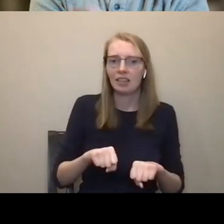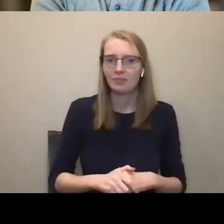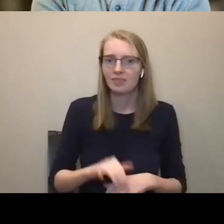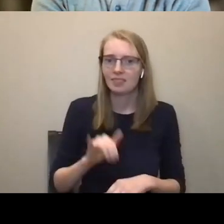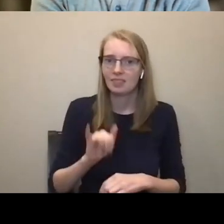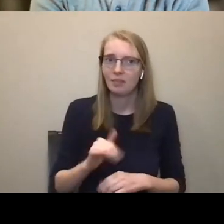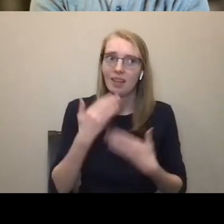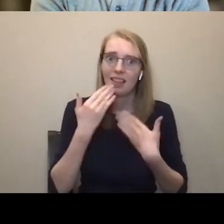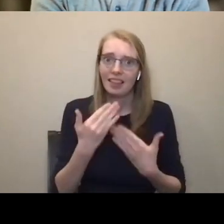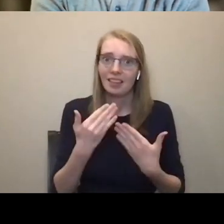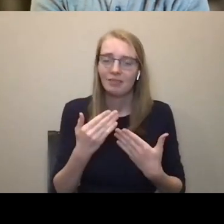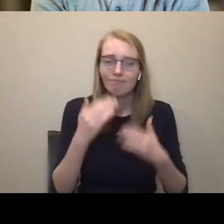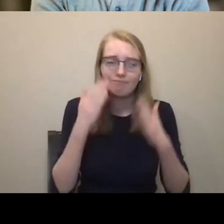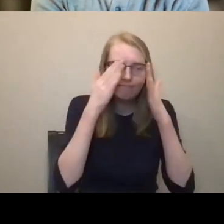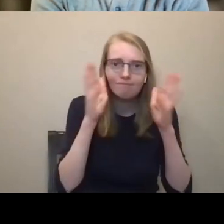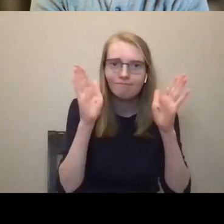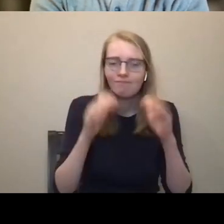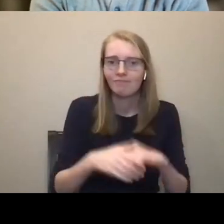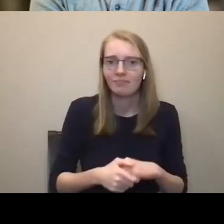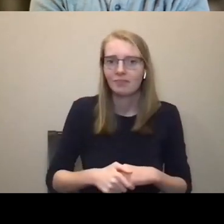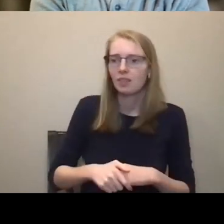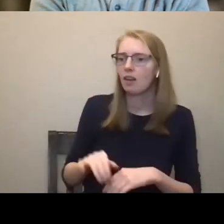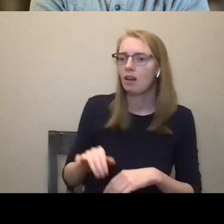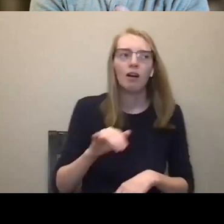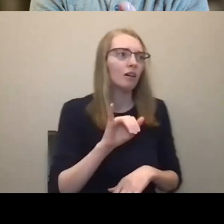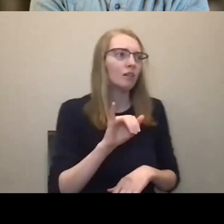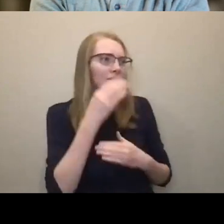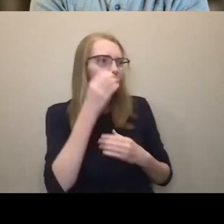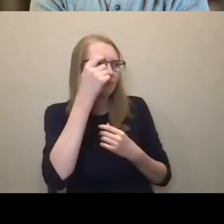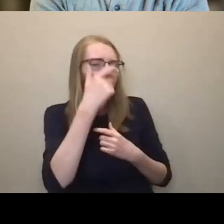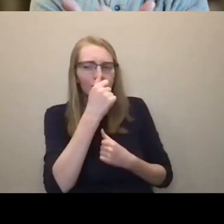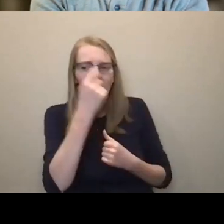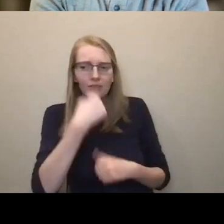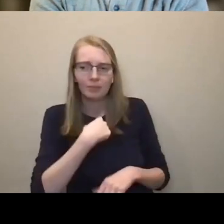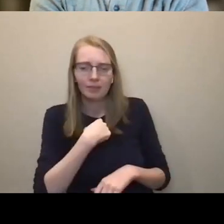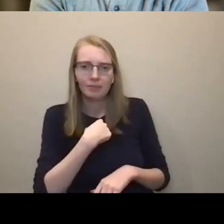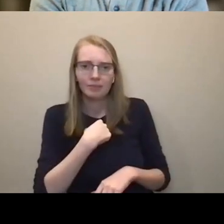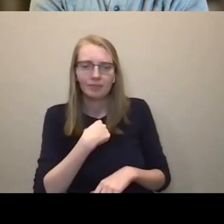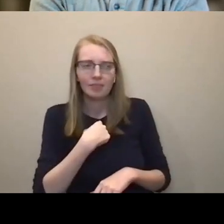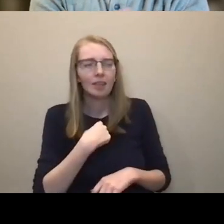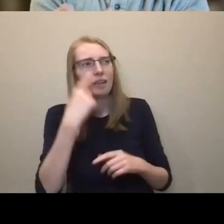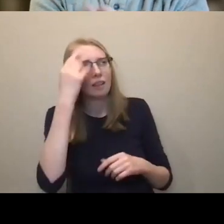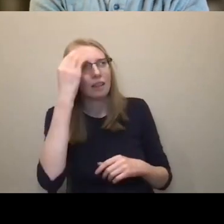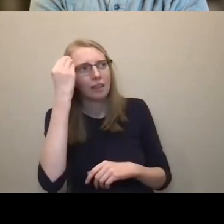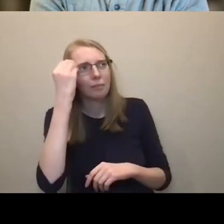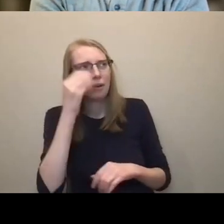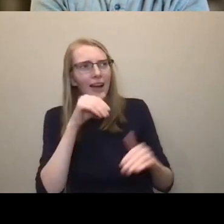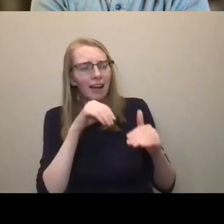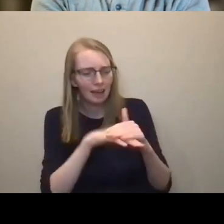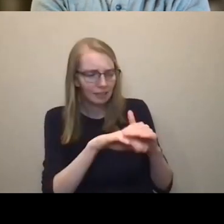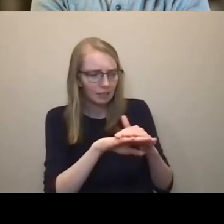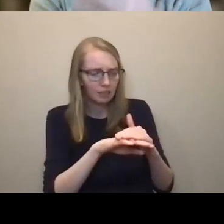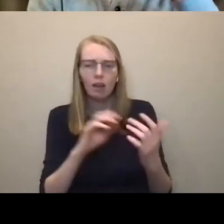gift. Well, it's also interesting to me, uh, to think of access and accommodation, uh, because I,